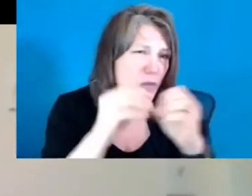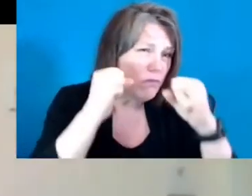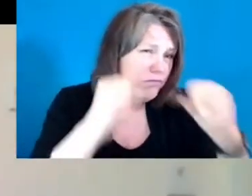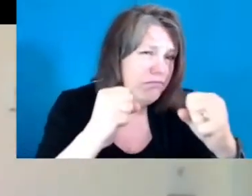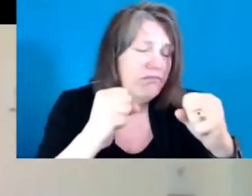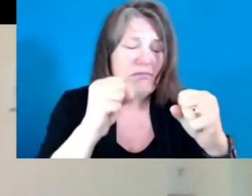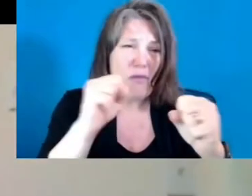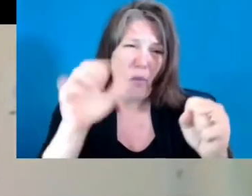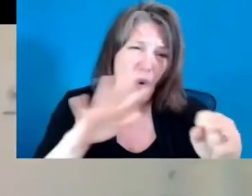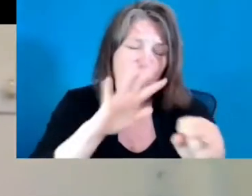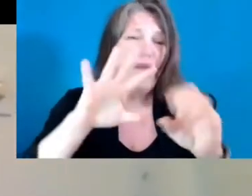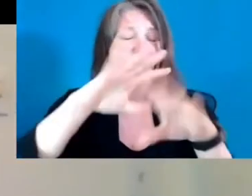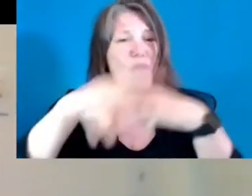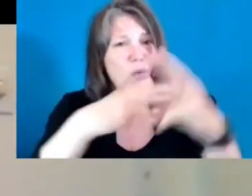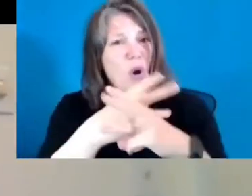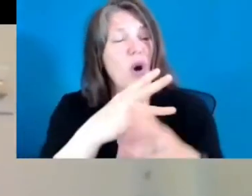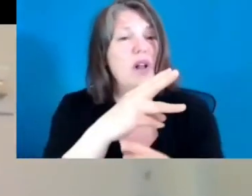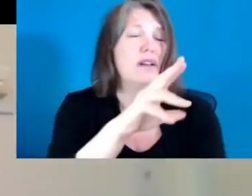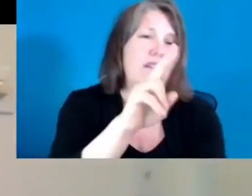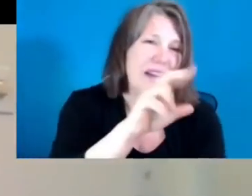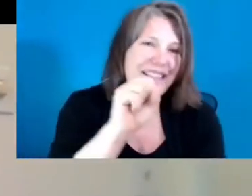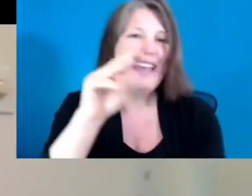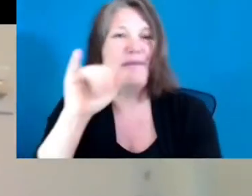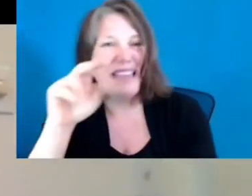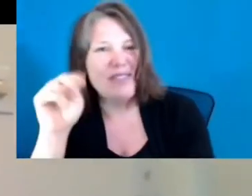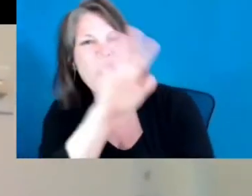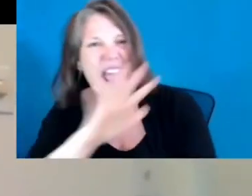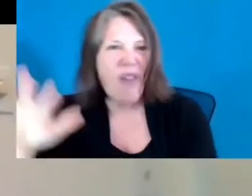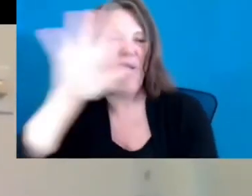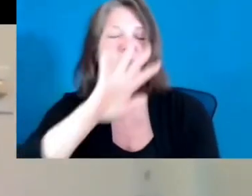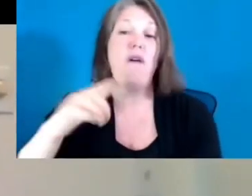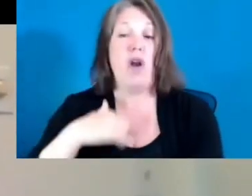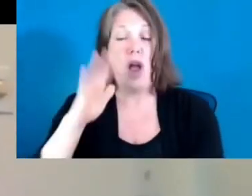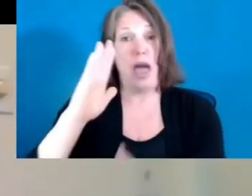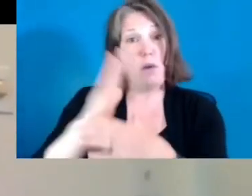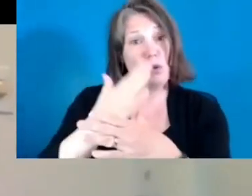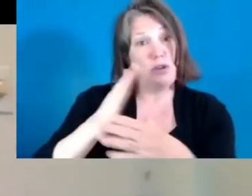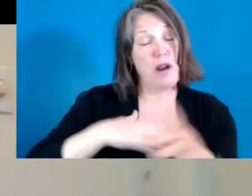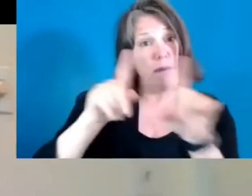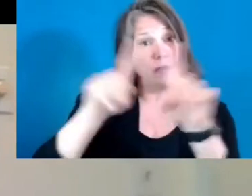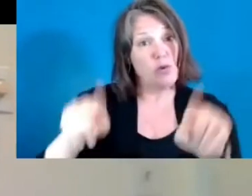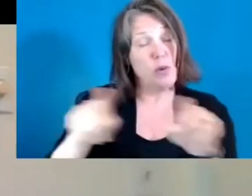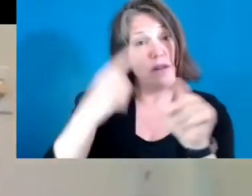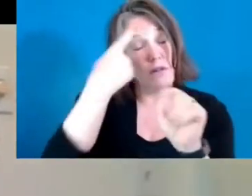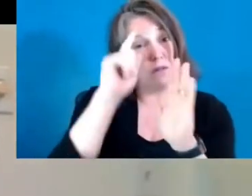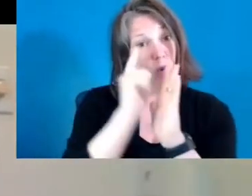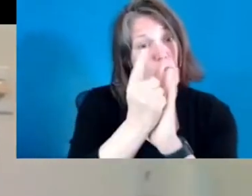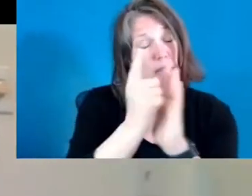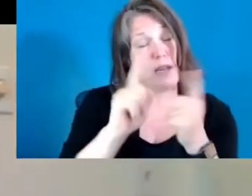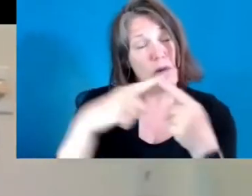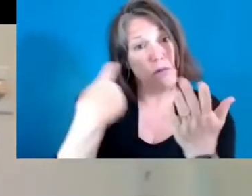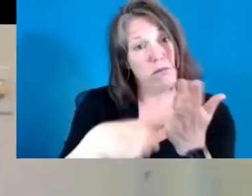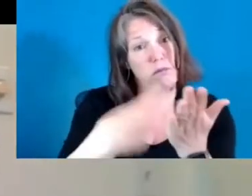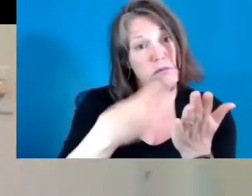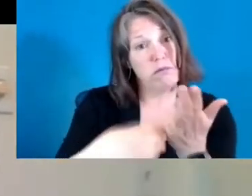I'm going to share my screen for a few minutes to talk a little bit about this issue of how do we really